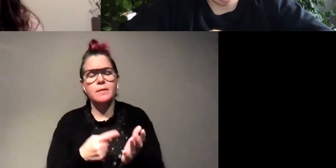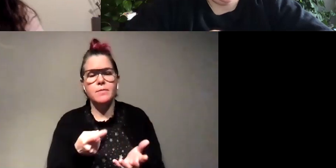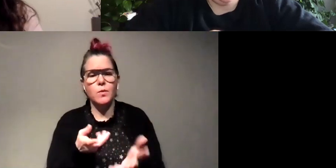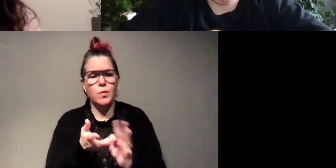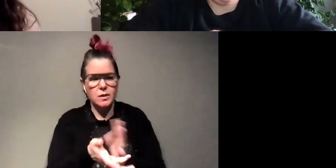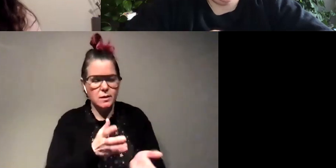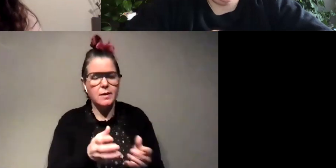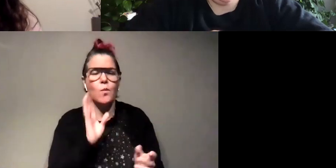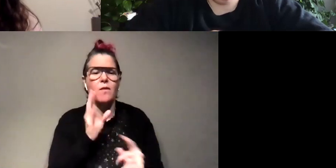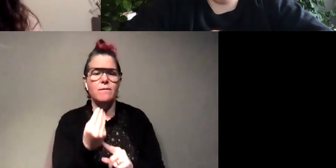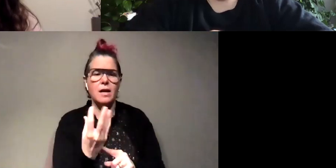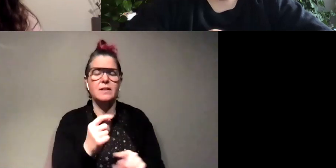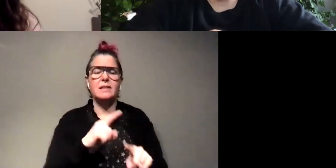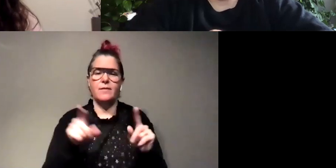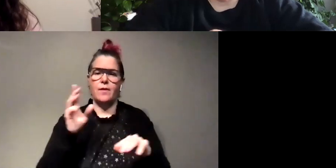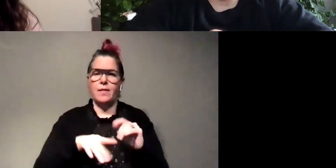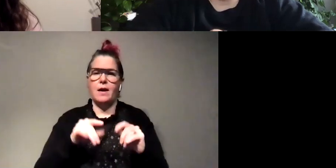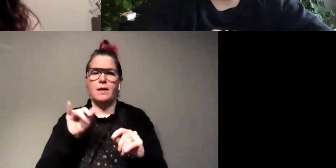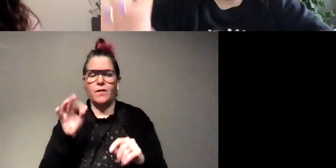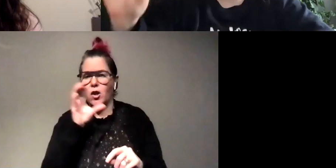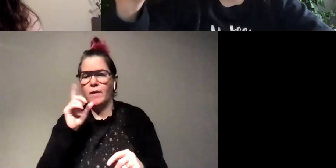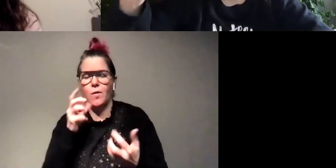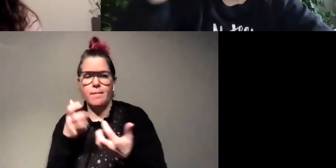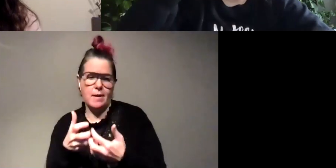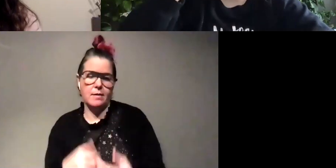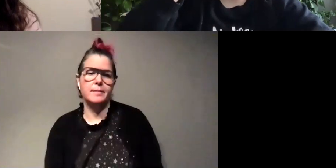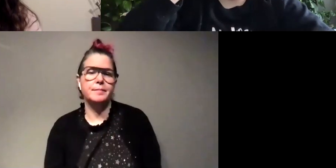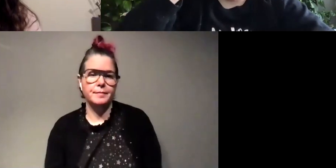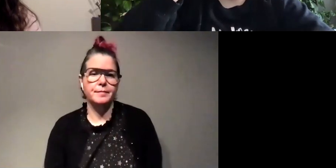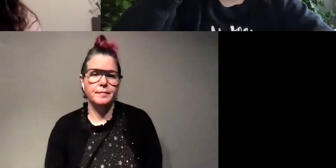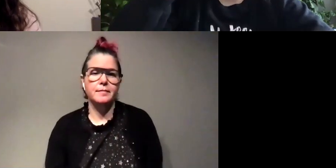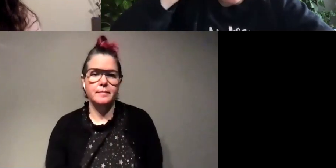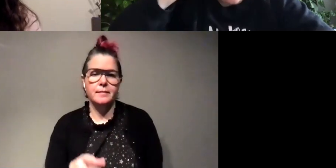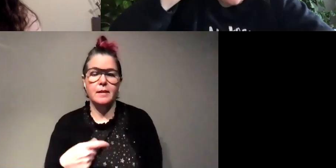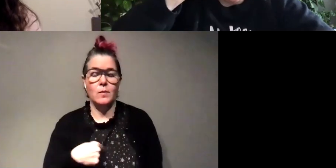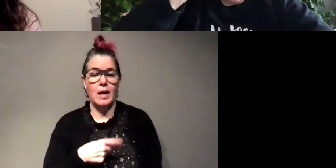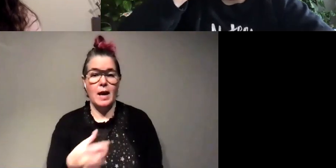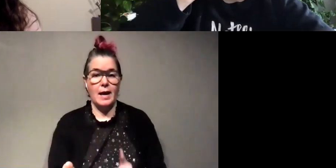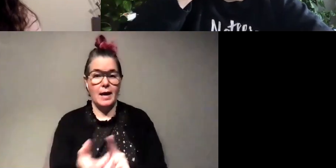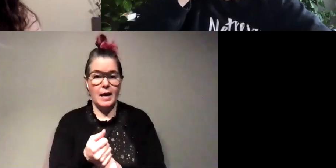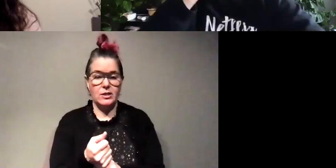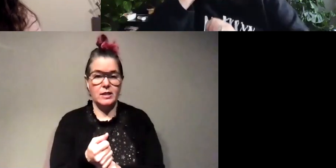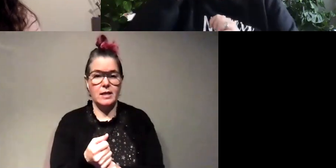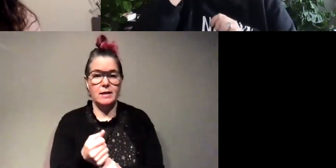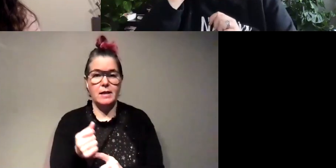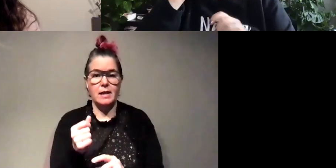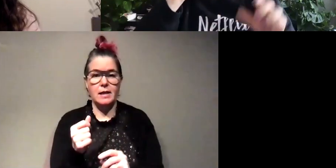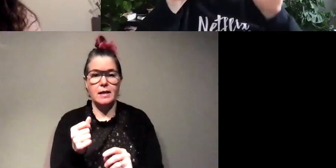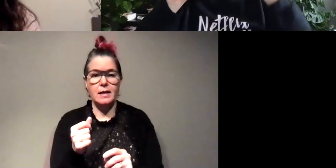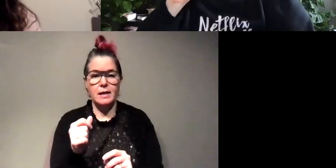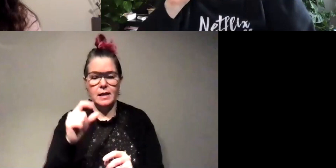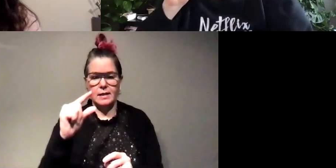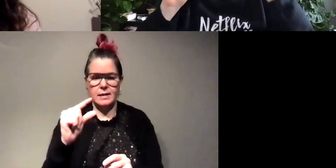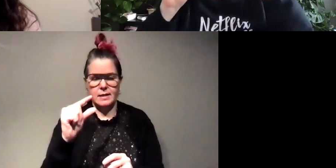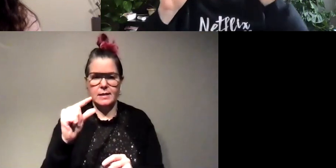call flash cool yeah a lot of times when i catch them i'll like very gently hold on to both their bottom and their top